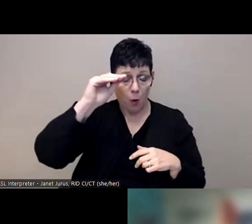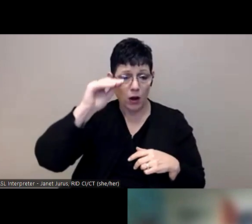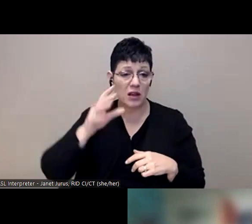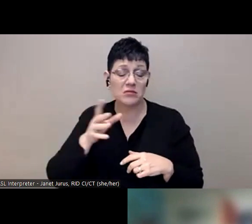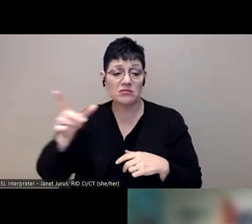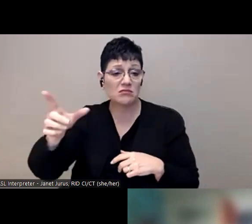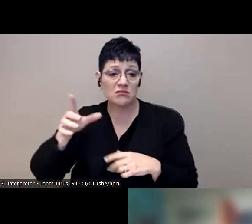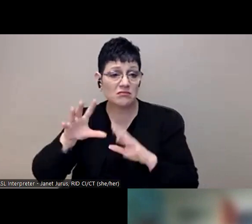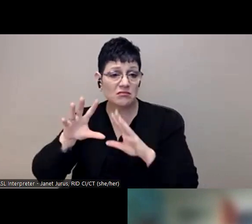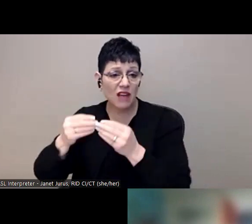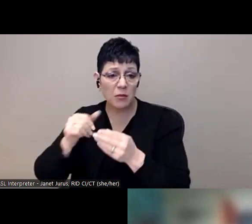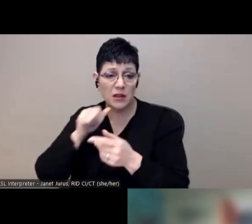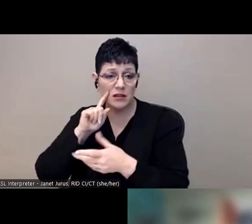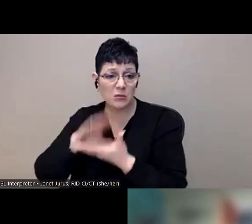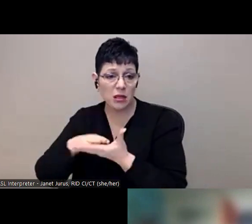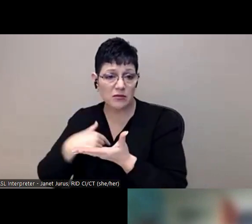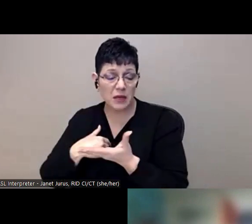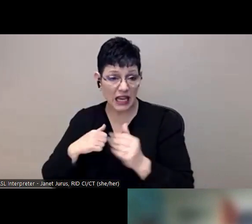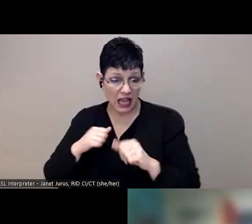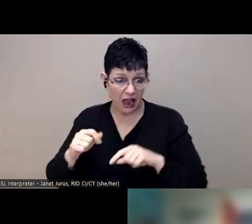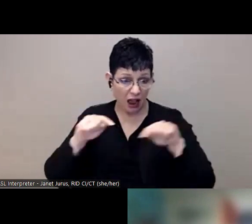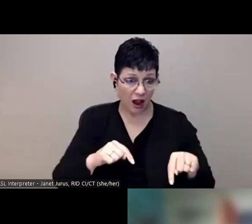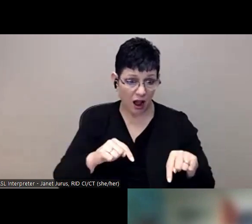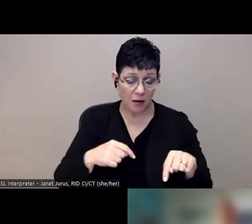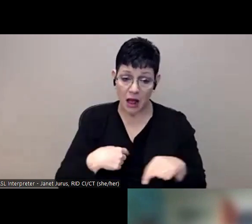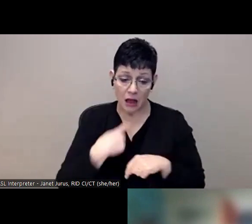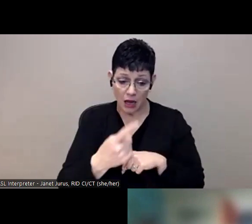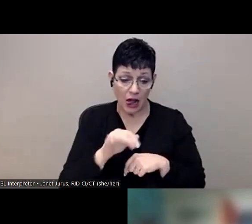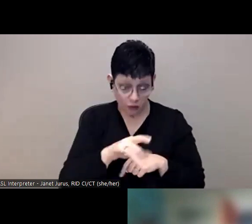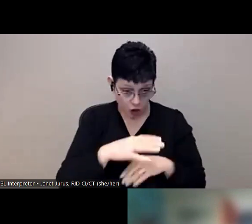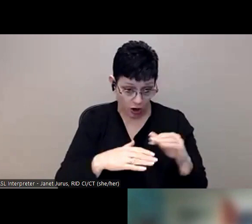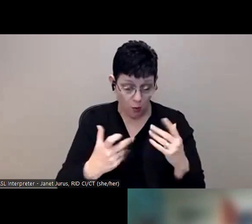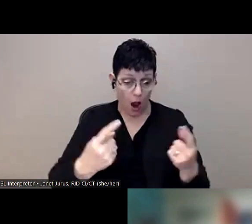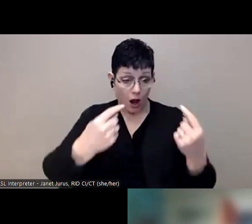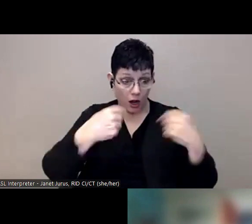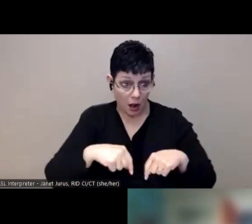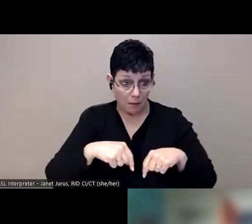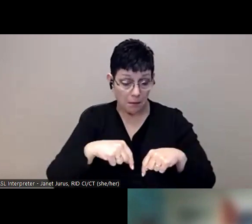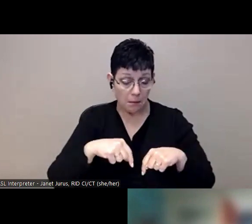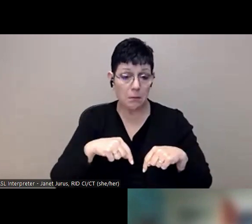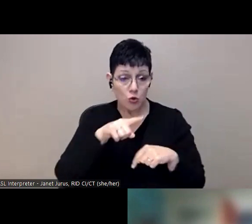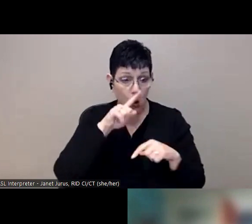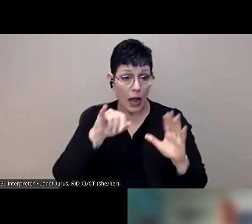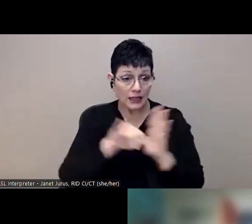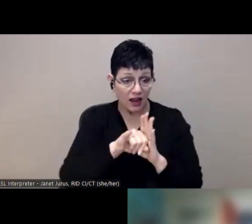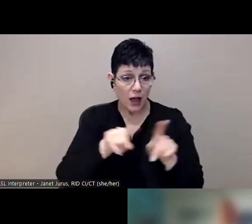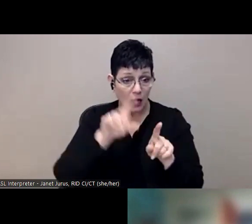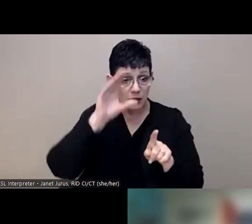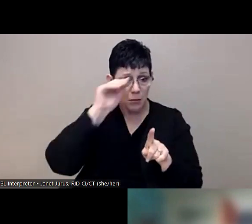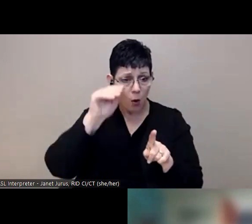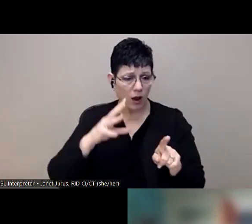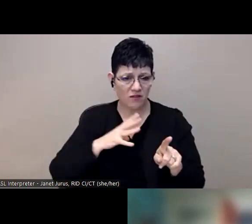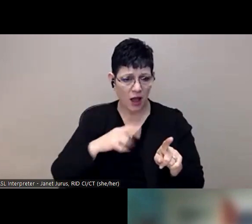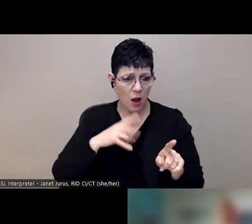me or like that. Can I come? And I said, if you are comfortable coming, I will be your advocate. I've got your back. And we just had a